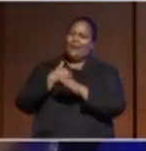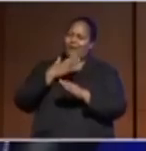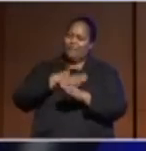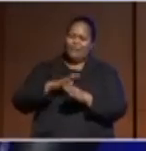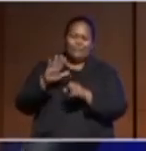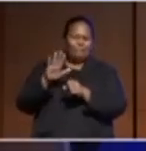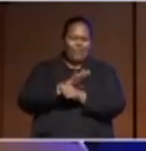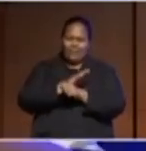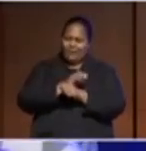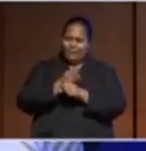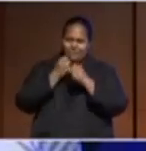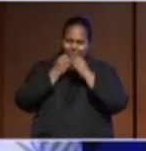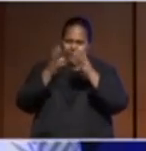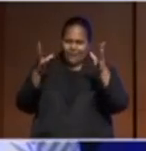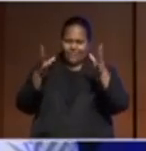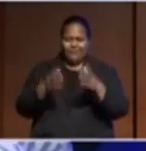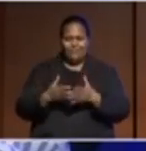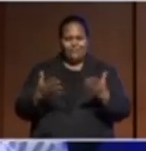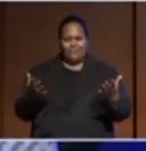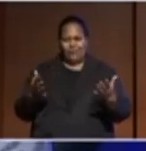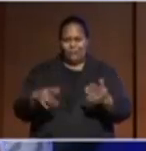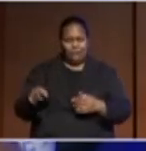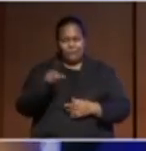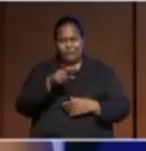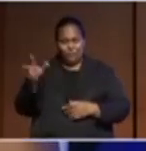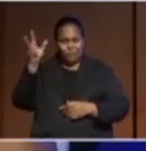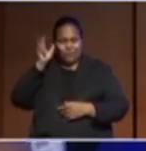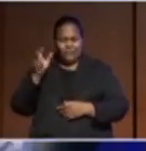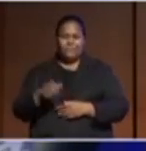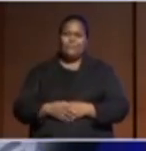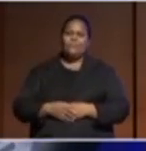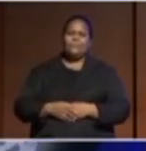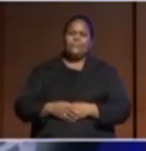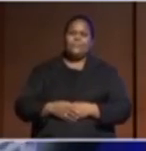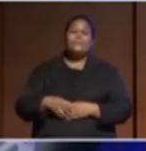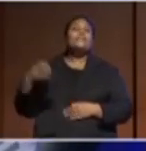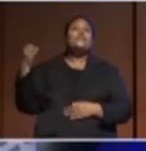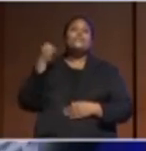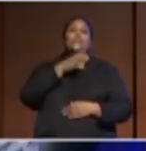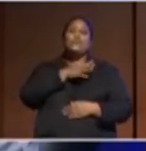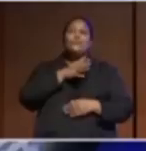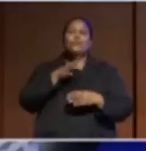public declaration. It was a spiritual intervention.